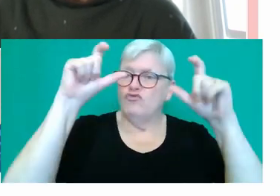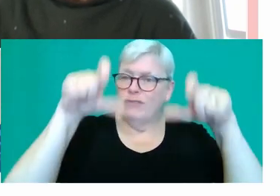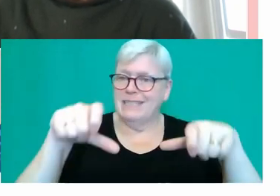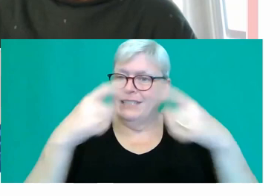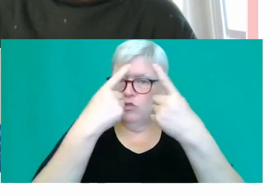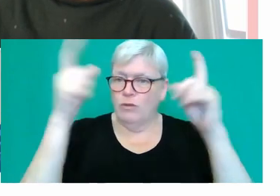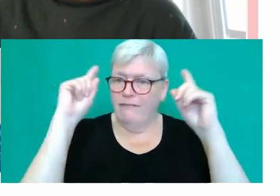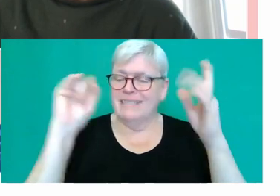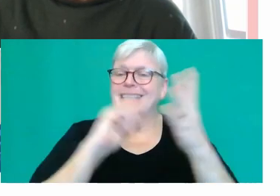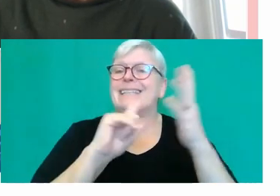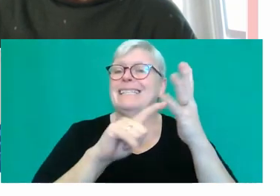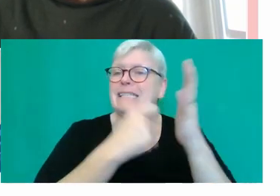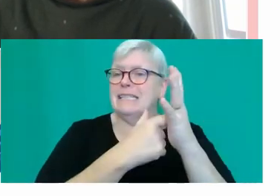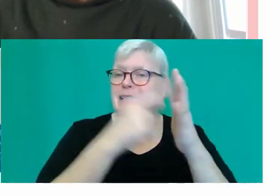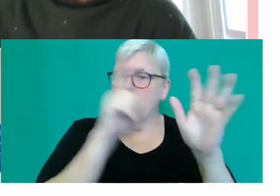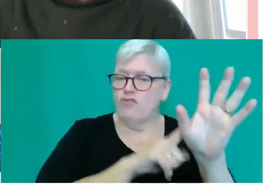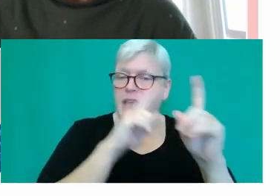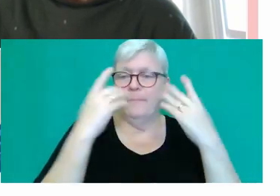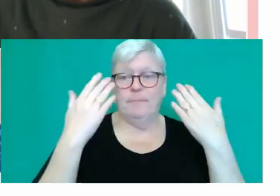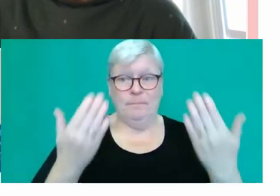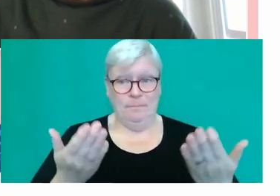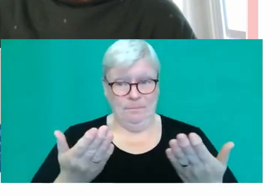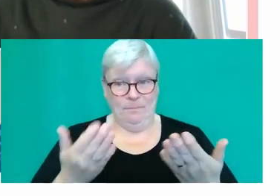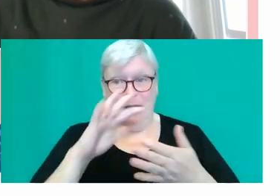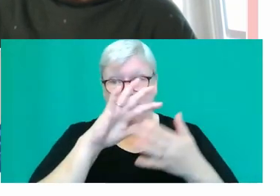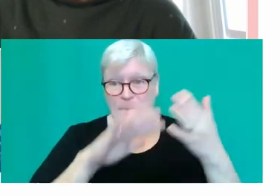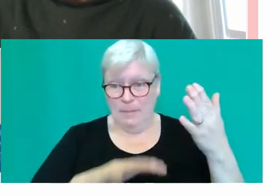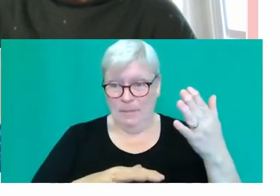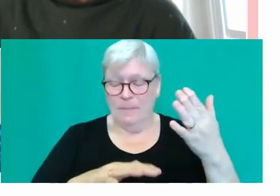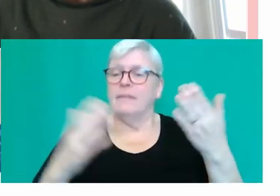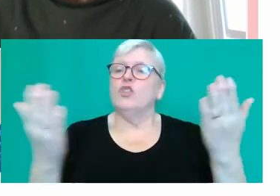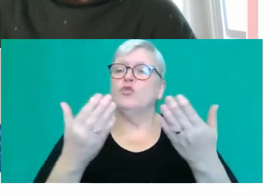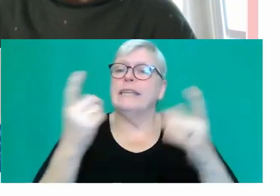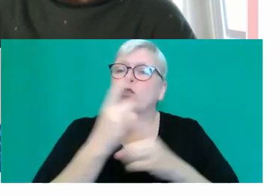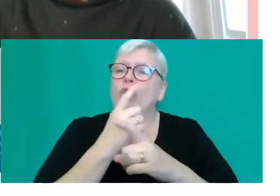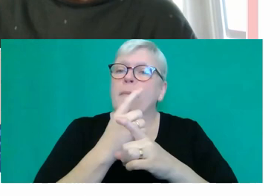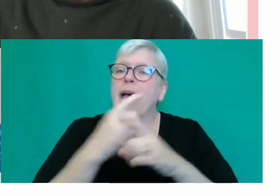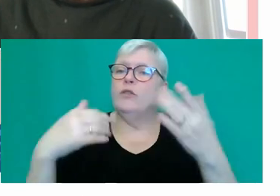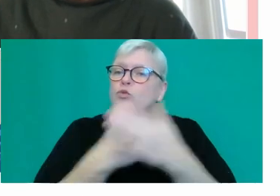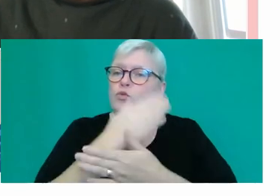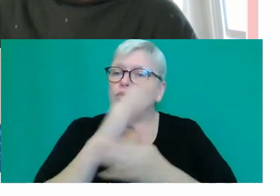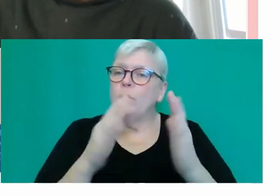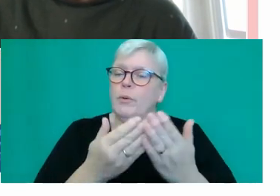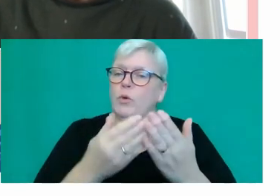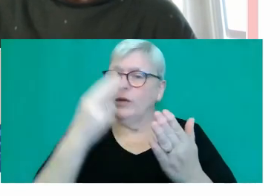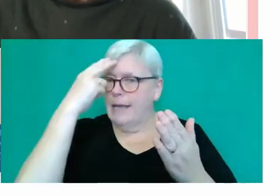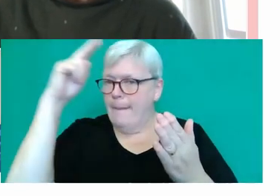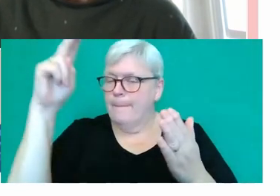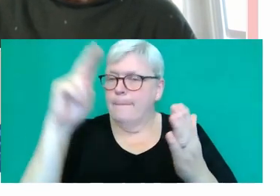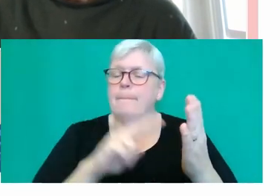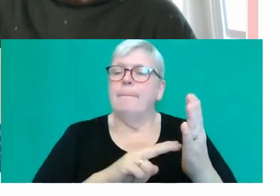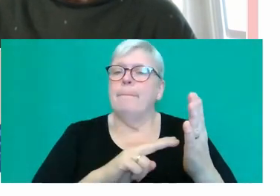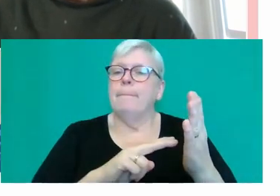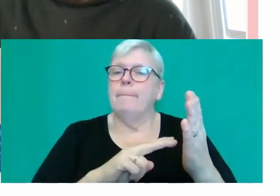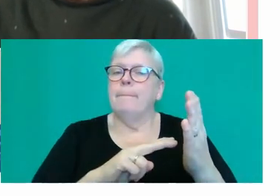of Surrey. So today we're going to be talking about your latest novel which I